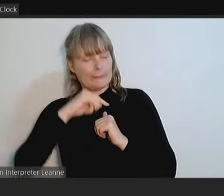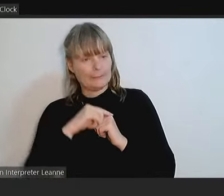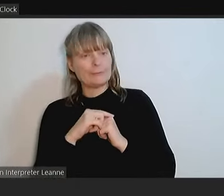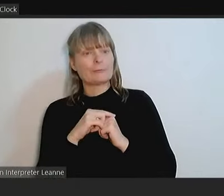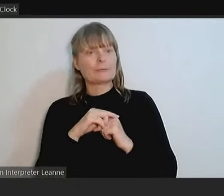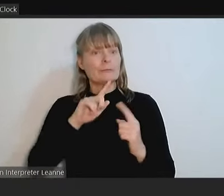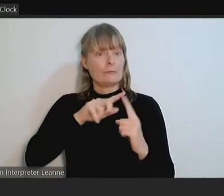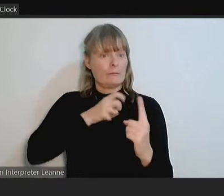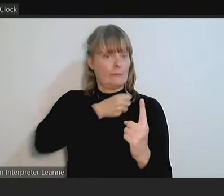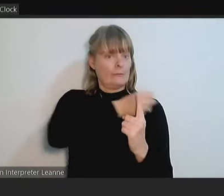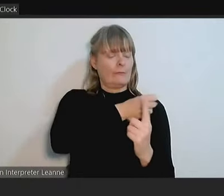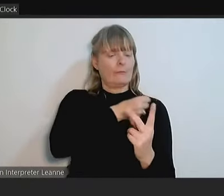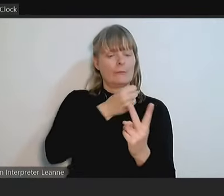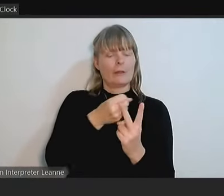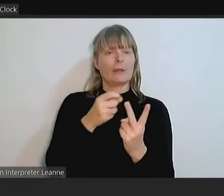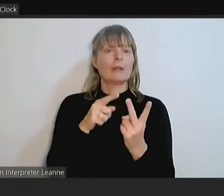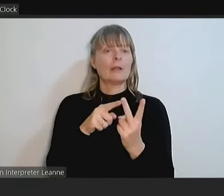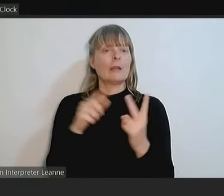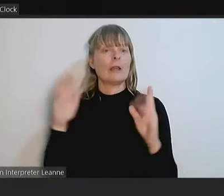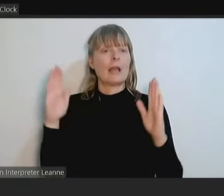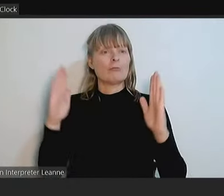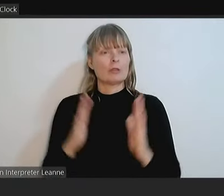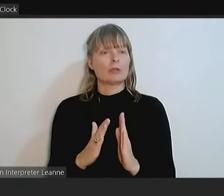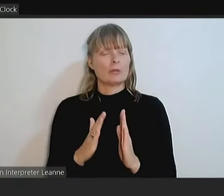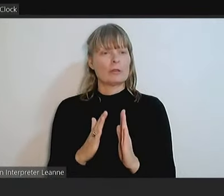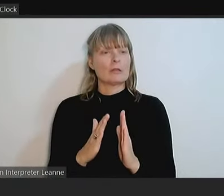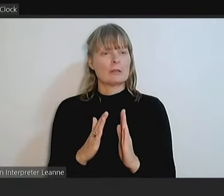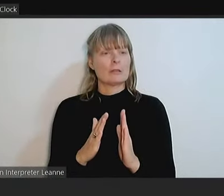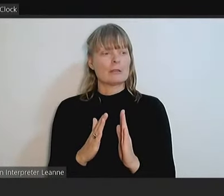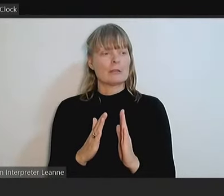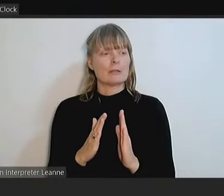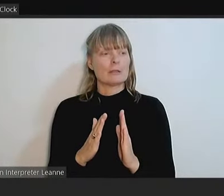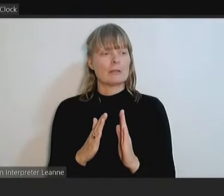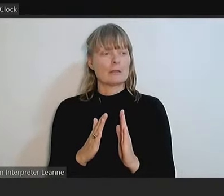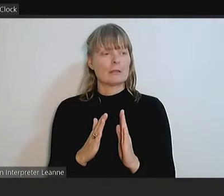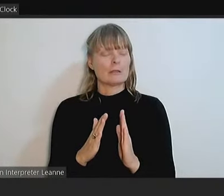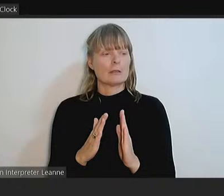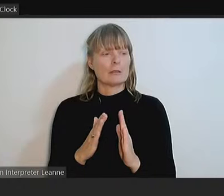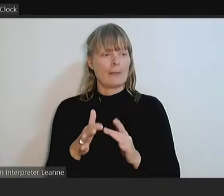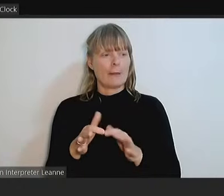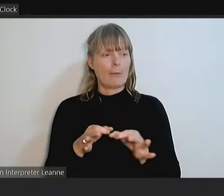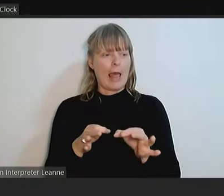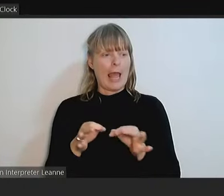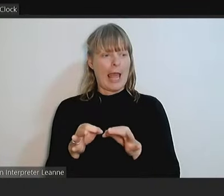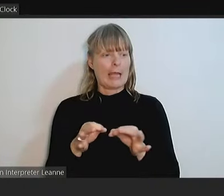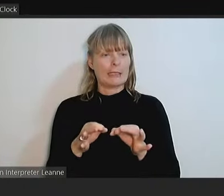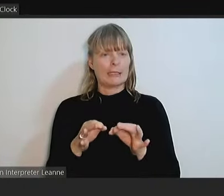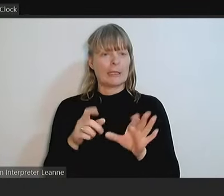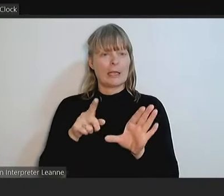it, in effect, reduces, you know, a four-year plan which you are passing tonight, year three,